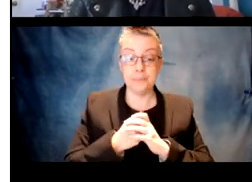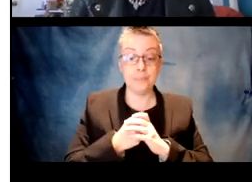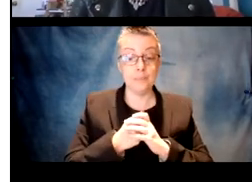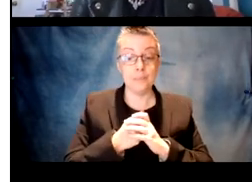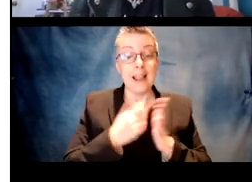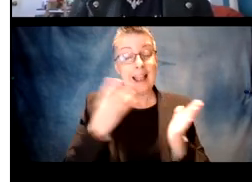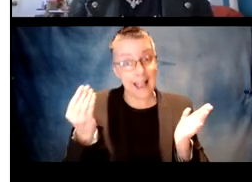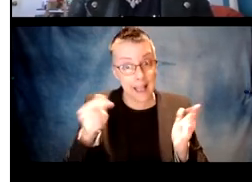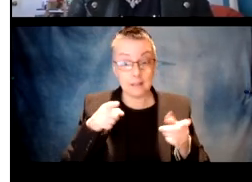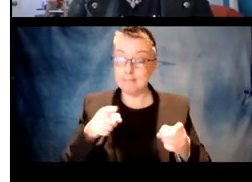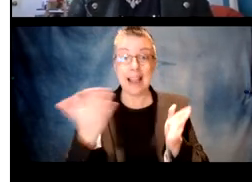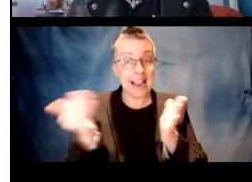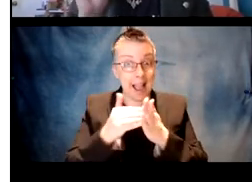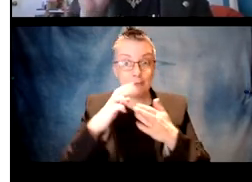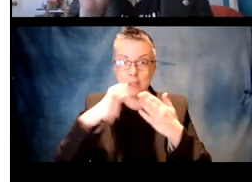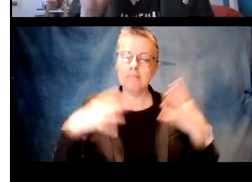is going to be nouns anyway.